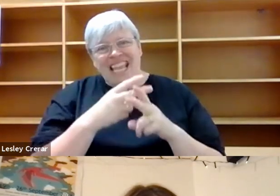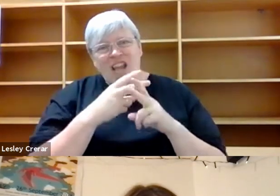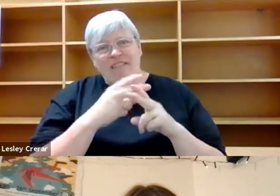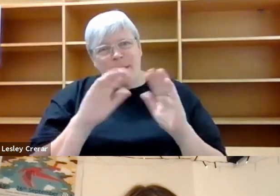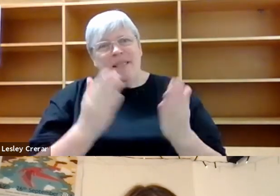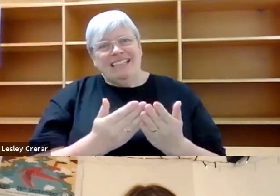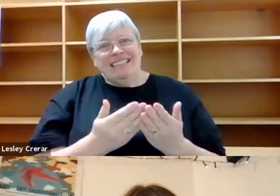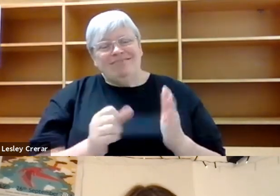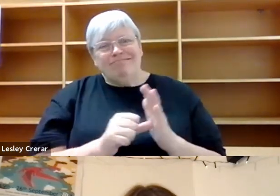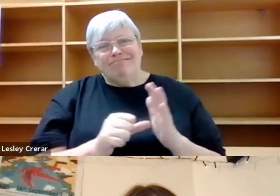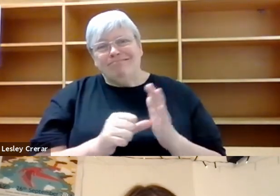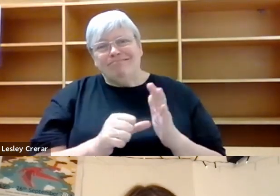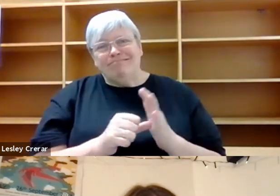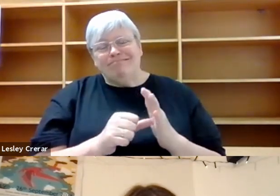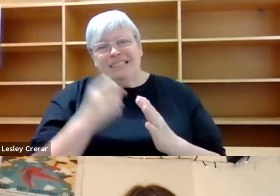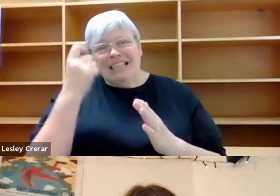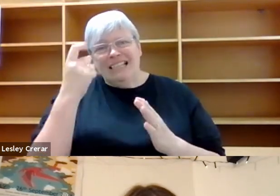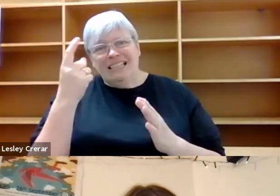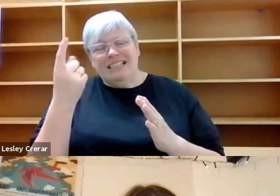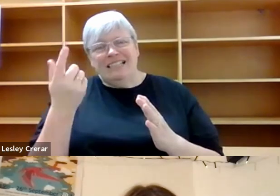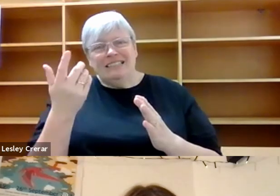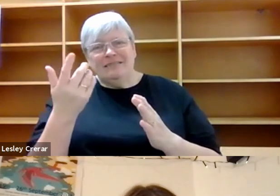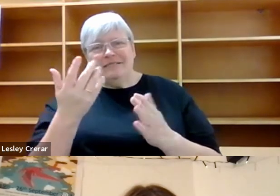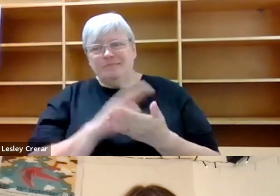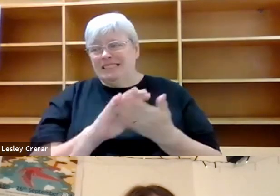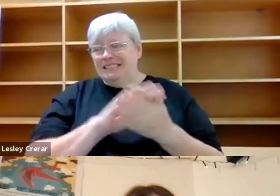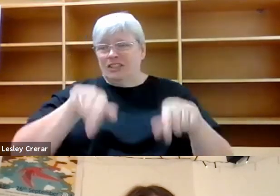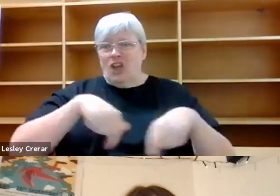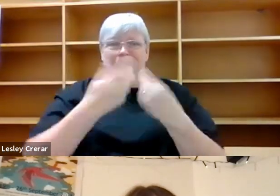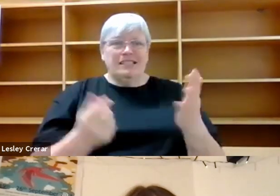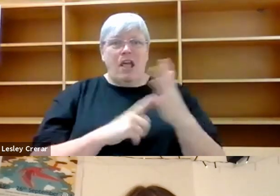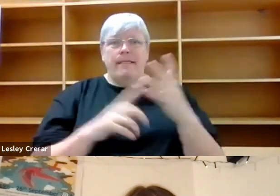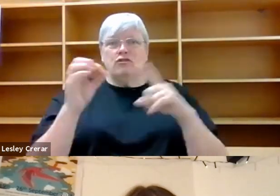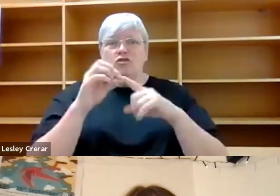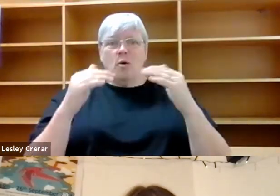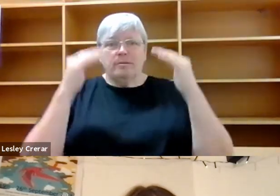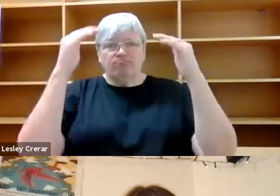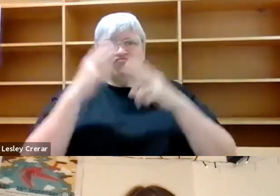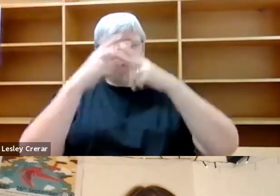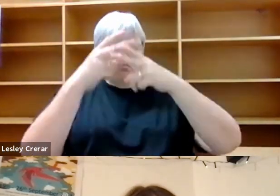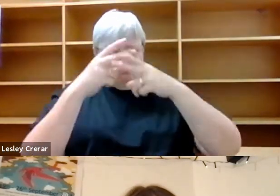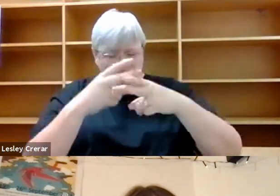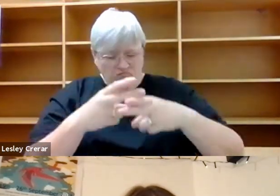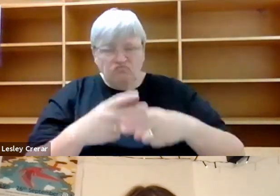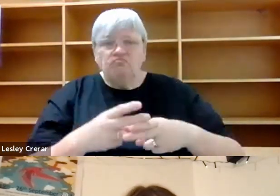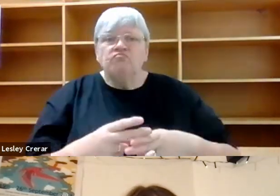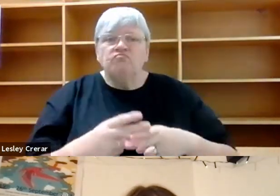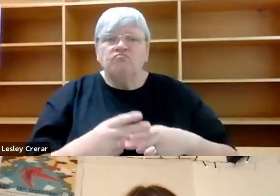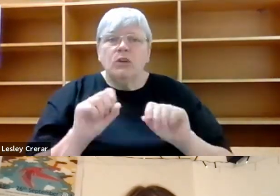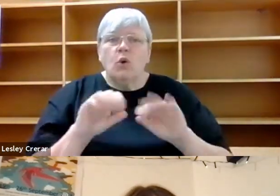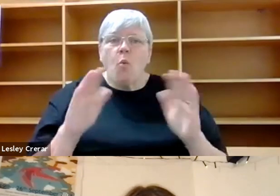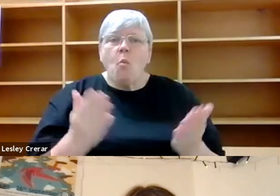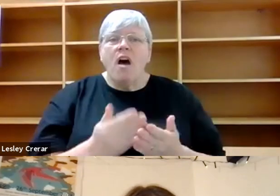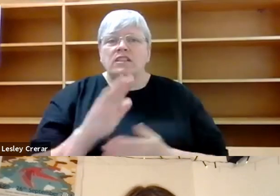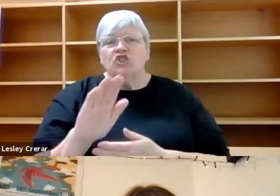as an idea that positions us at the top of a pyramid of hierarchy and the poor world, the poor defences